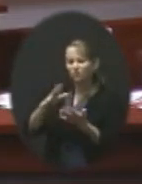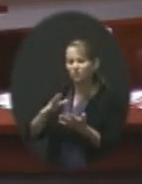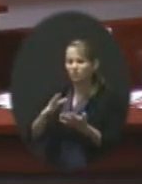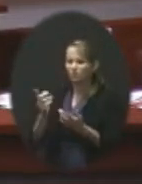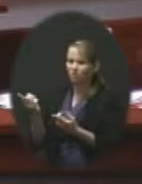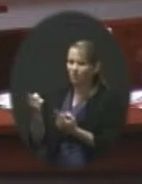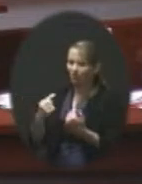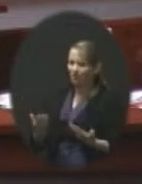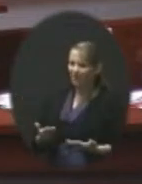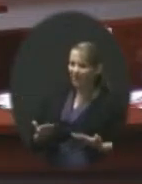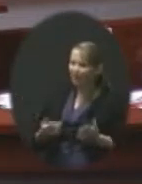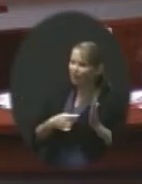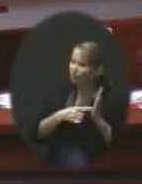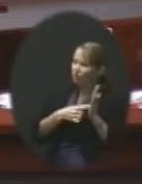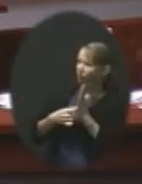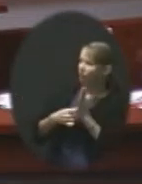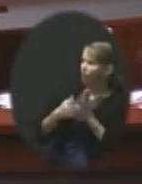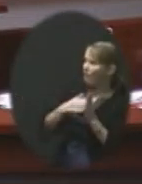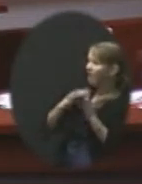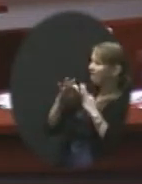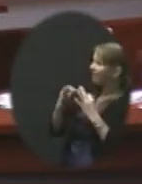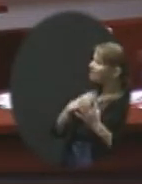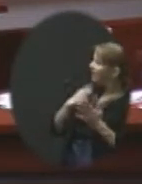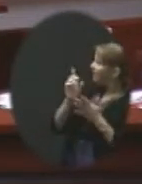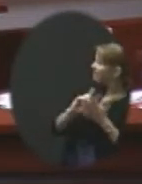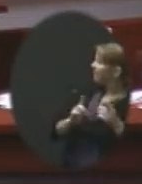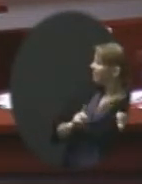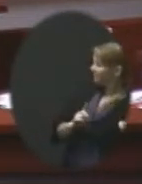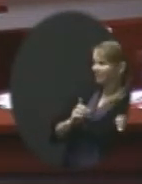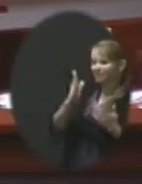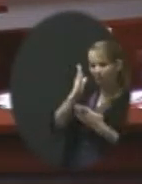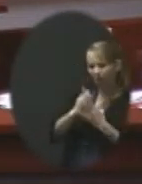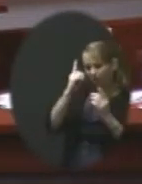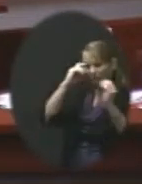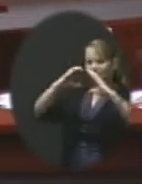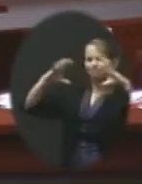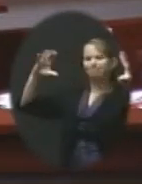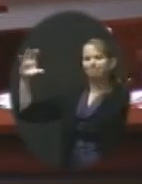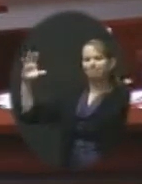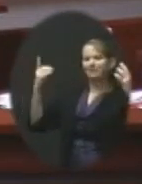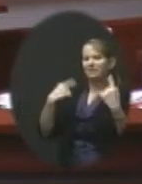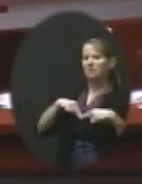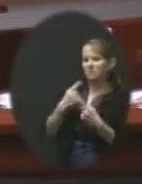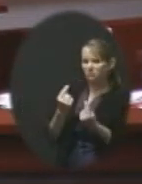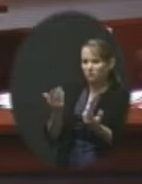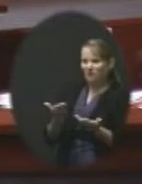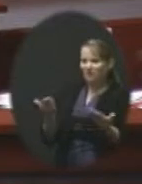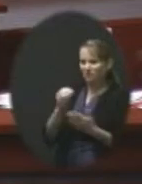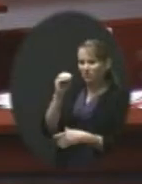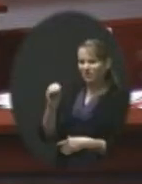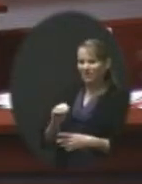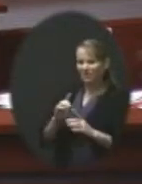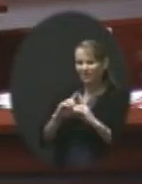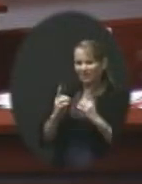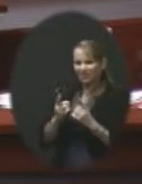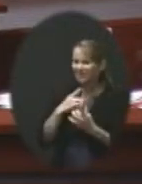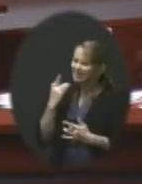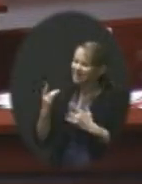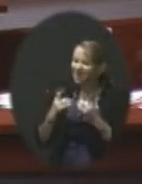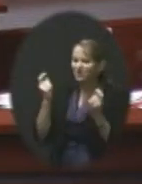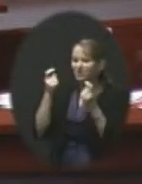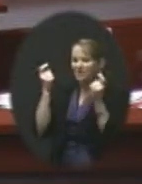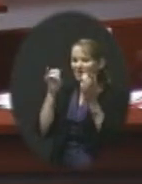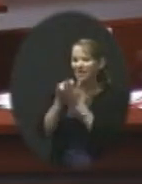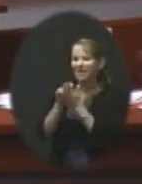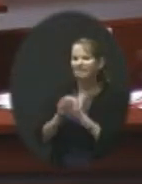family and that he dressed up in a suit. I mean, it's part of the big picture that we're able to do here in the Olathe District. And it's exciting to be able to celebrate that a little